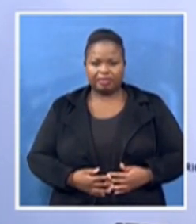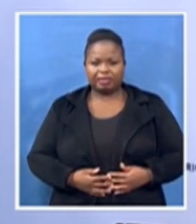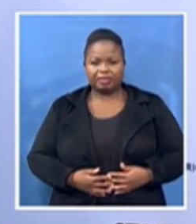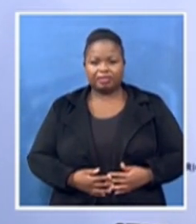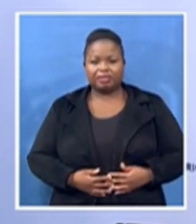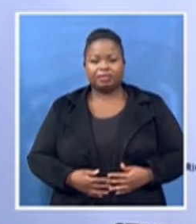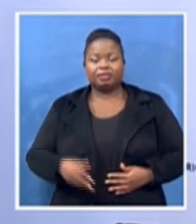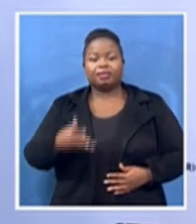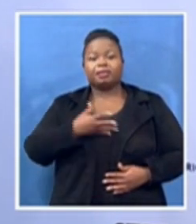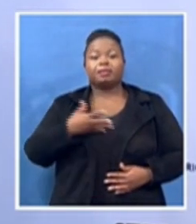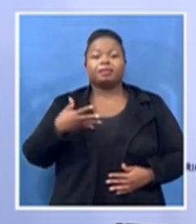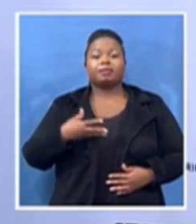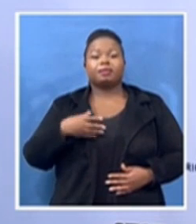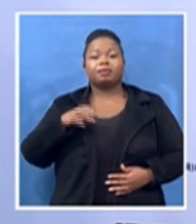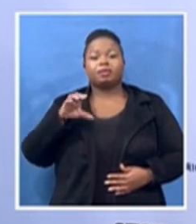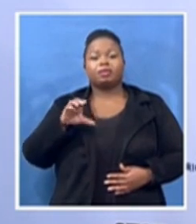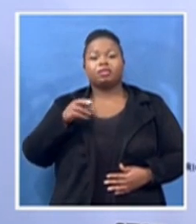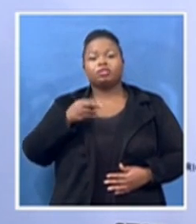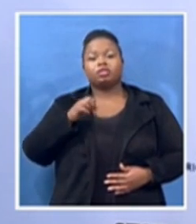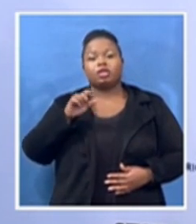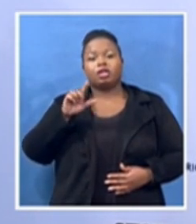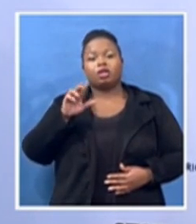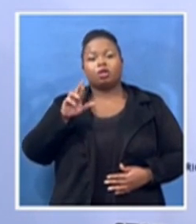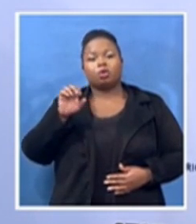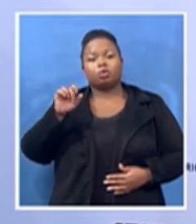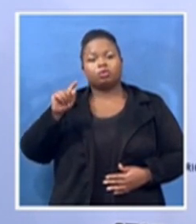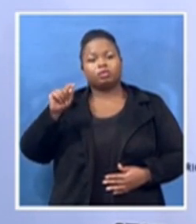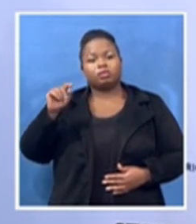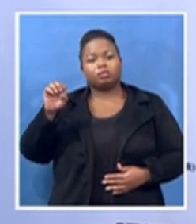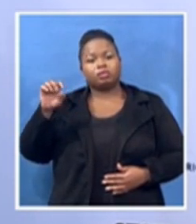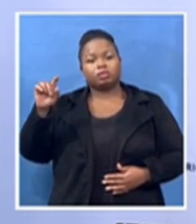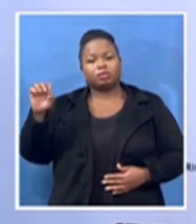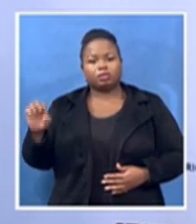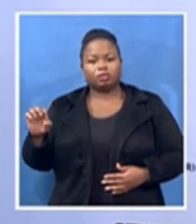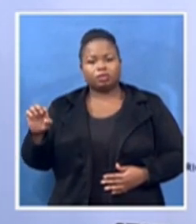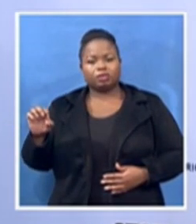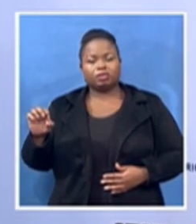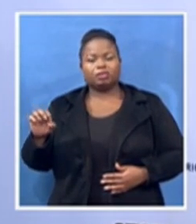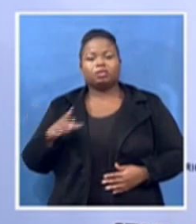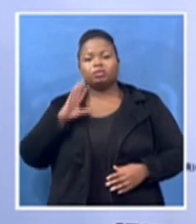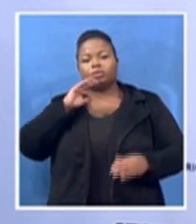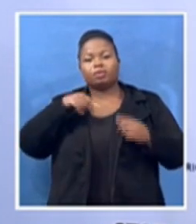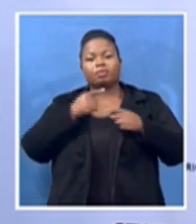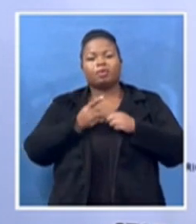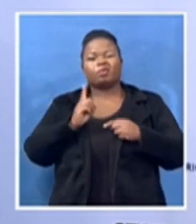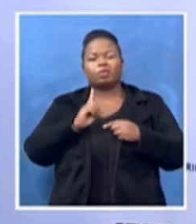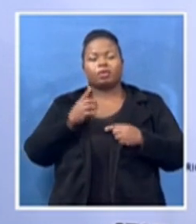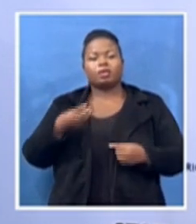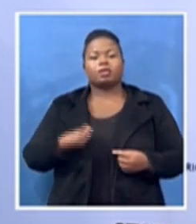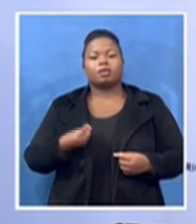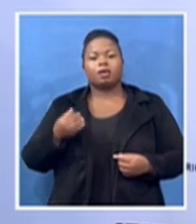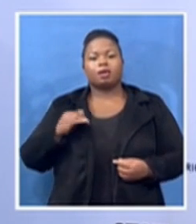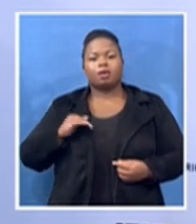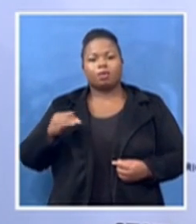Mawotetung spoke about young women as flowers.